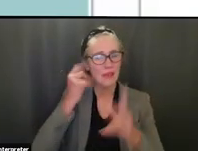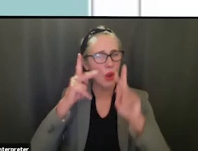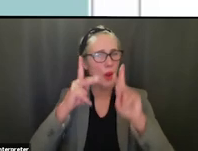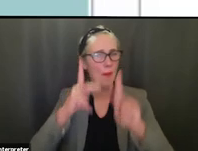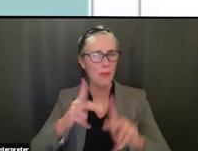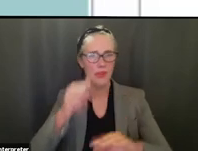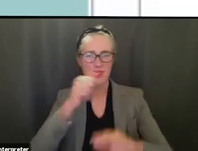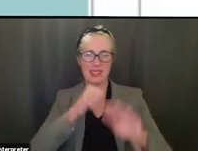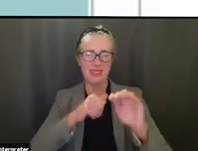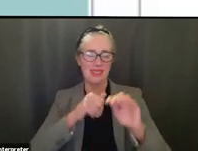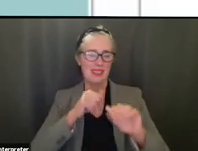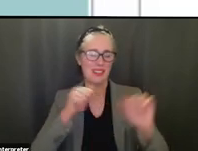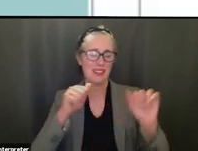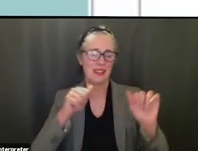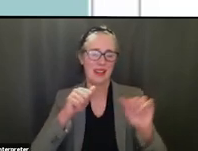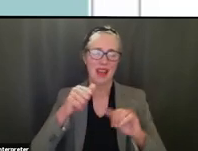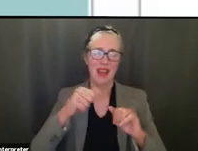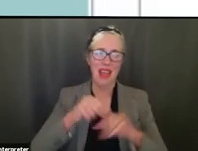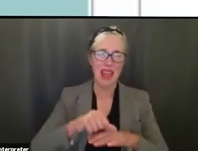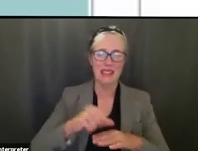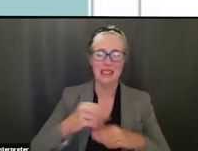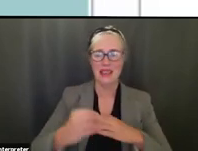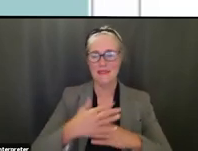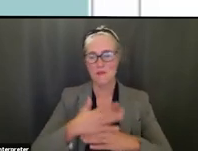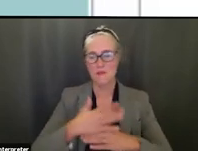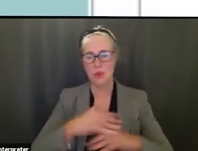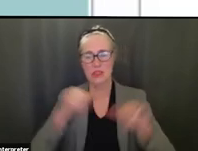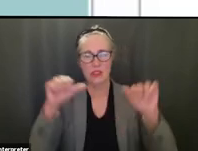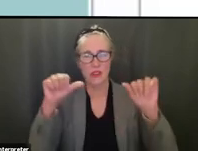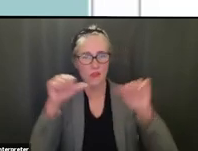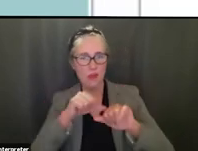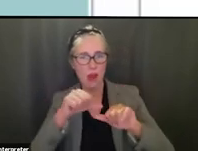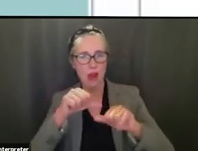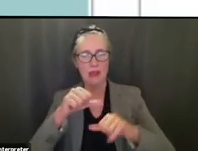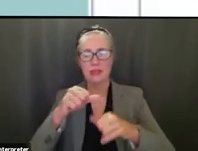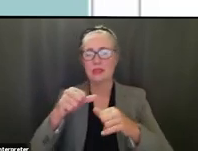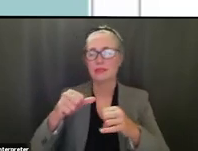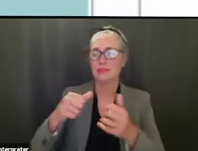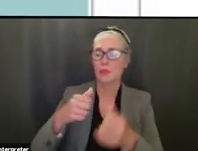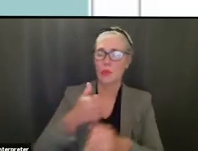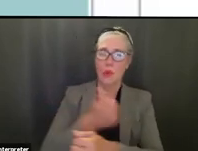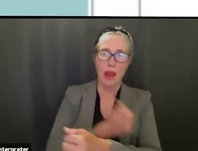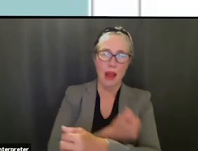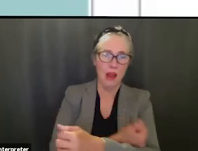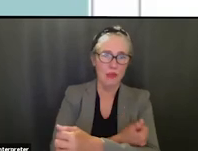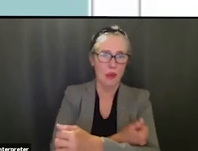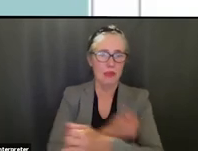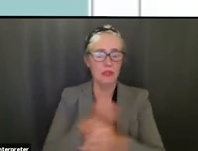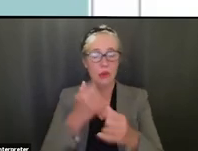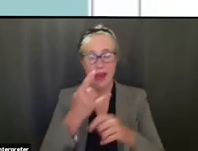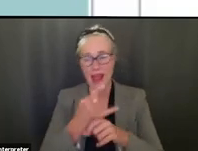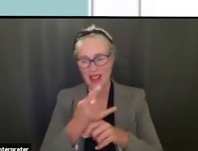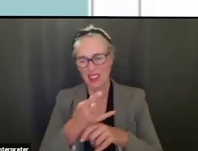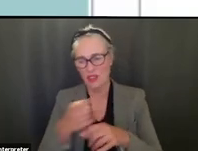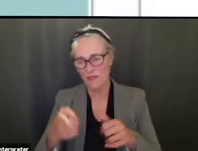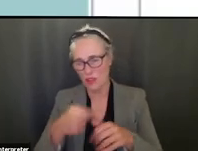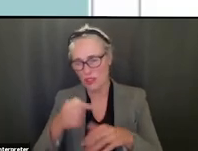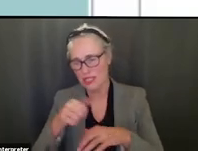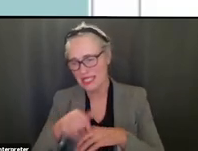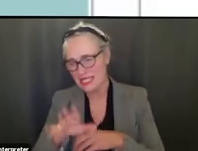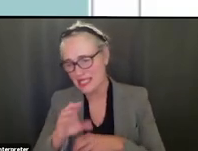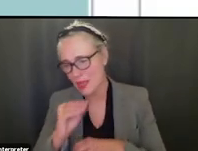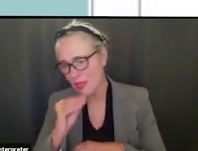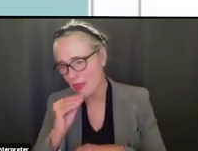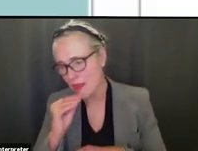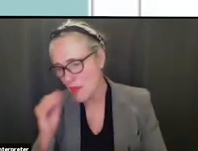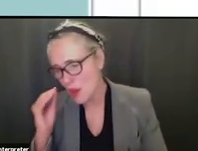drugs or alcohol but we would send them home um and and you know want to talk with the